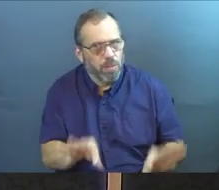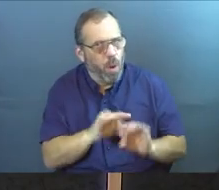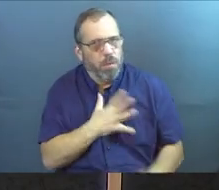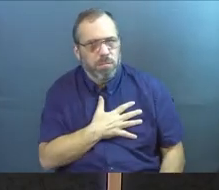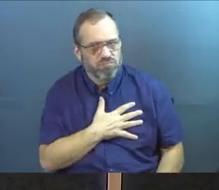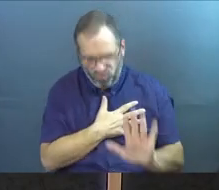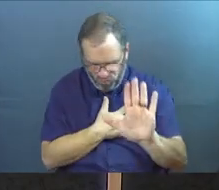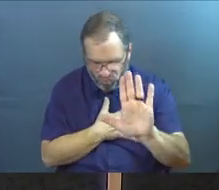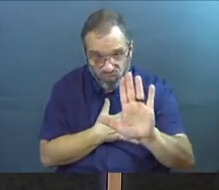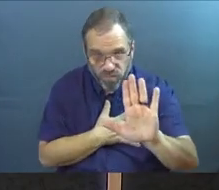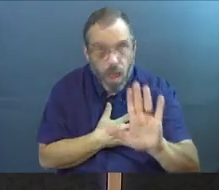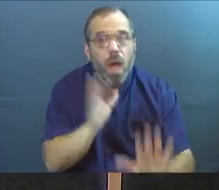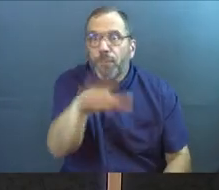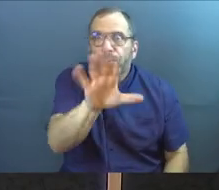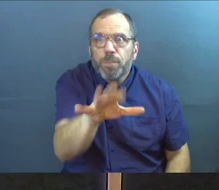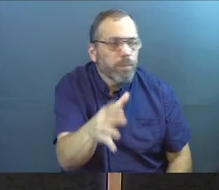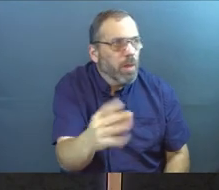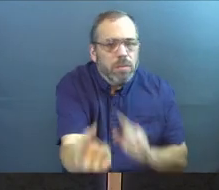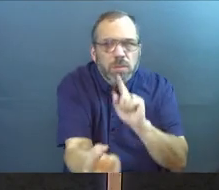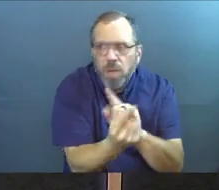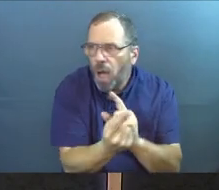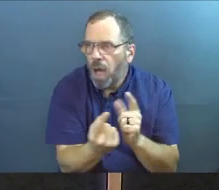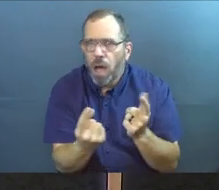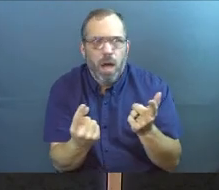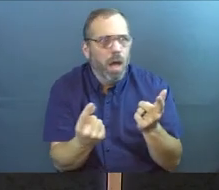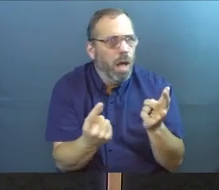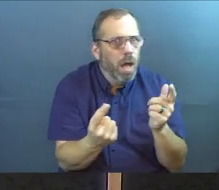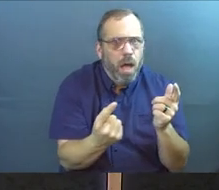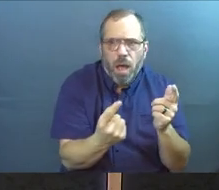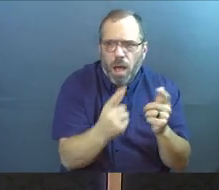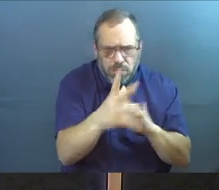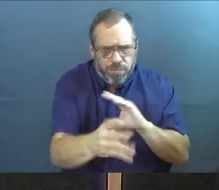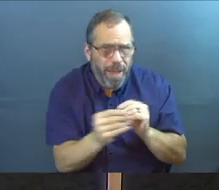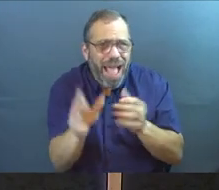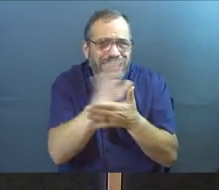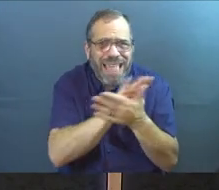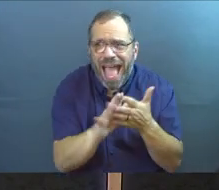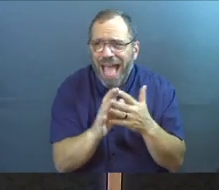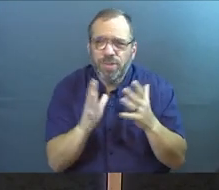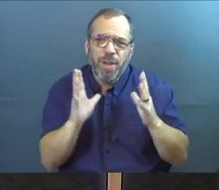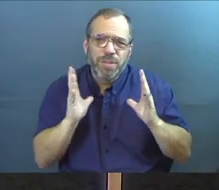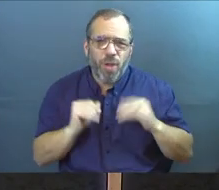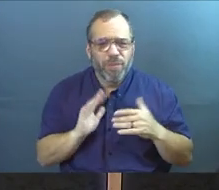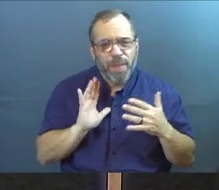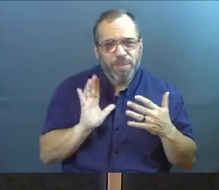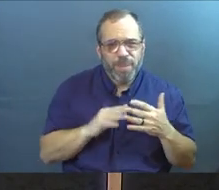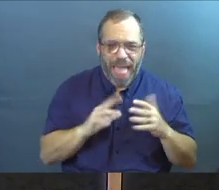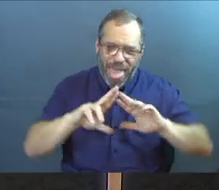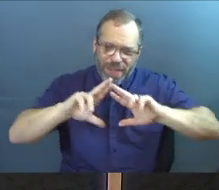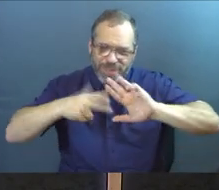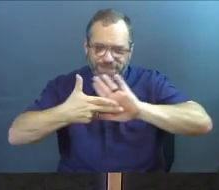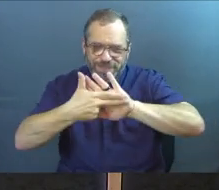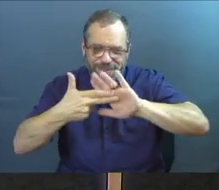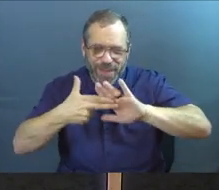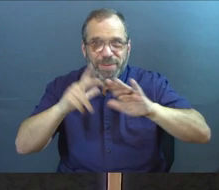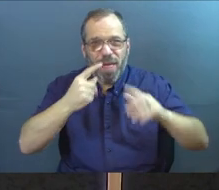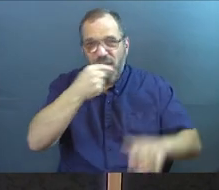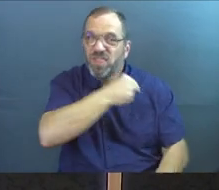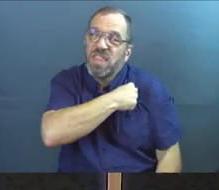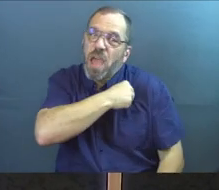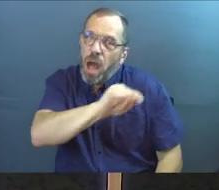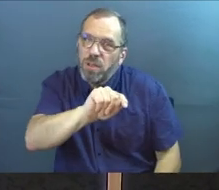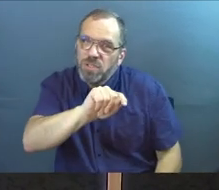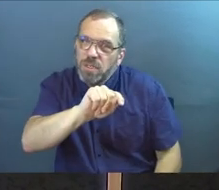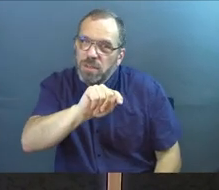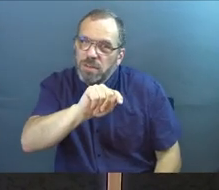in my life. Jesus, you can come and you can add some nice, soft bumper sticker theology into my life.